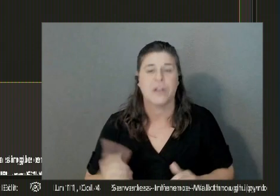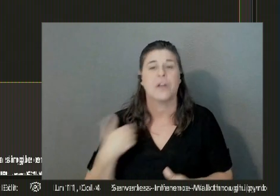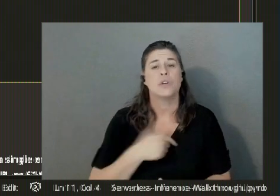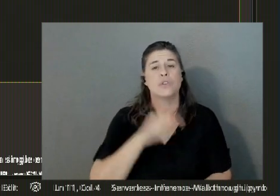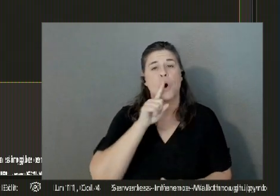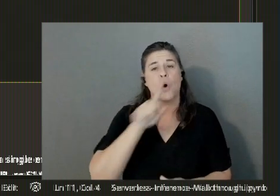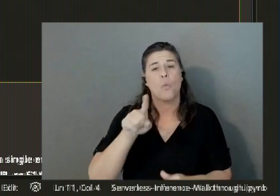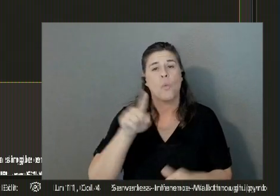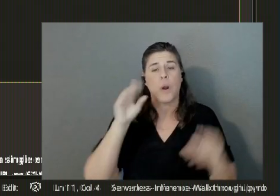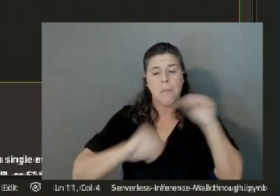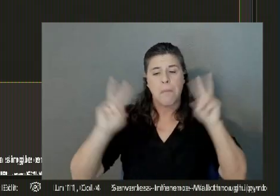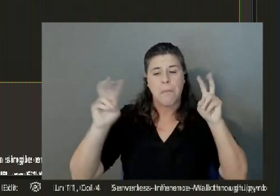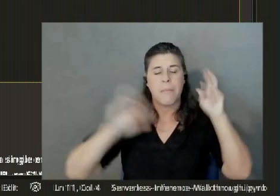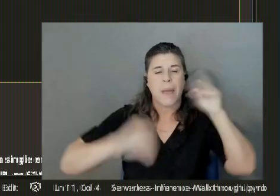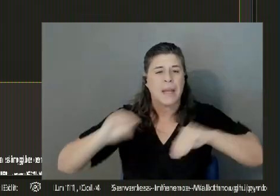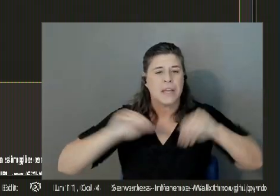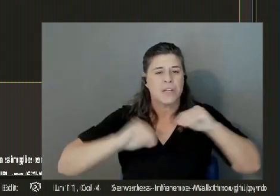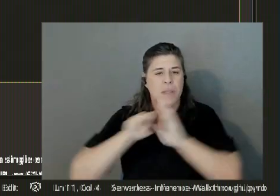model artifact.